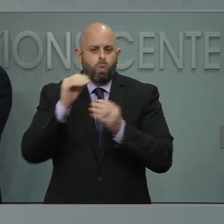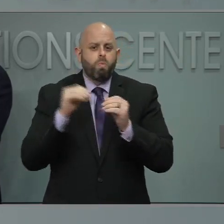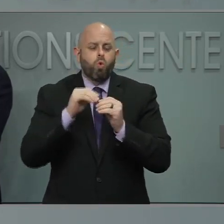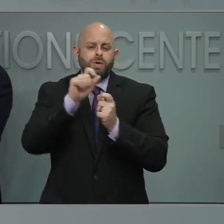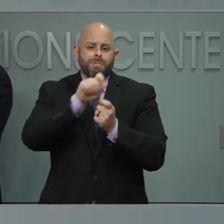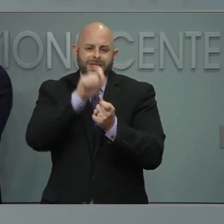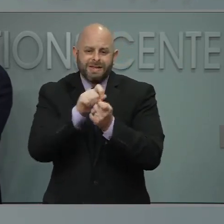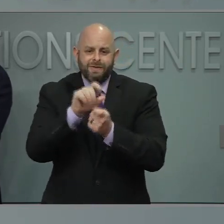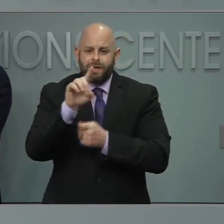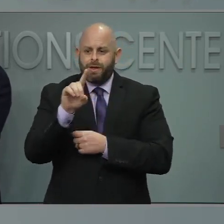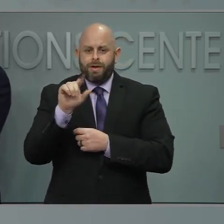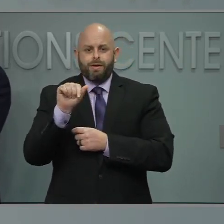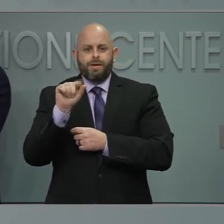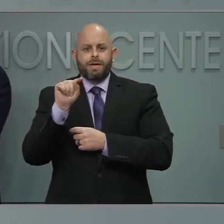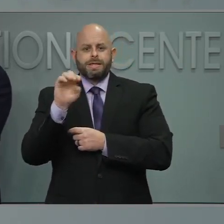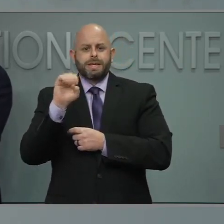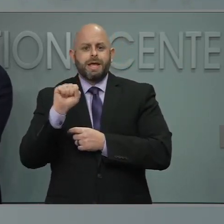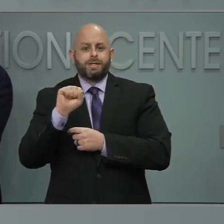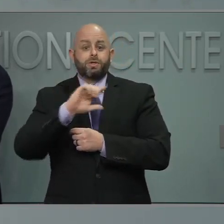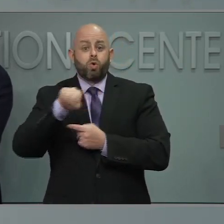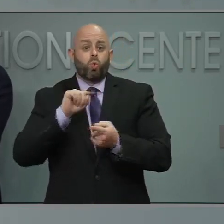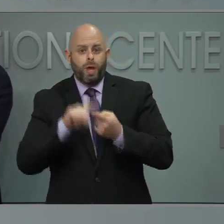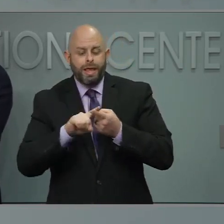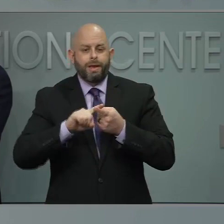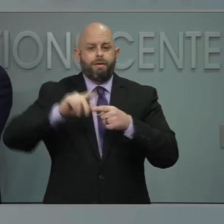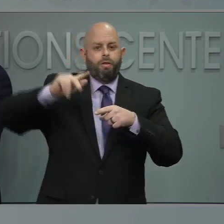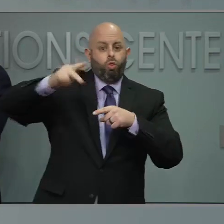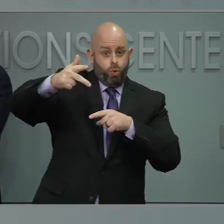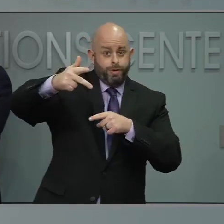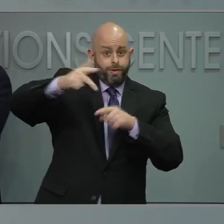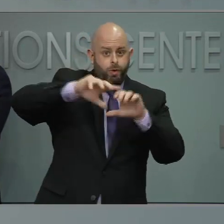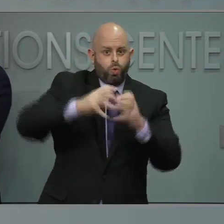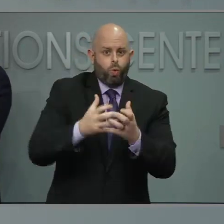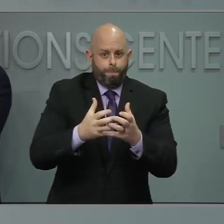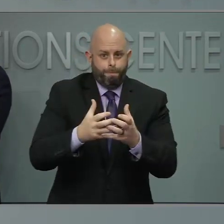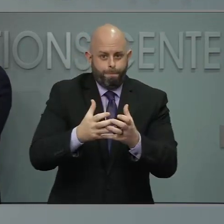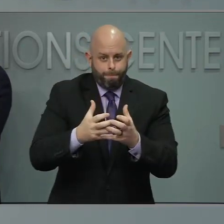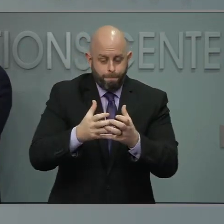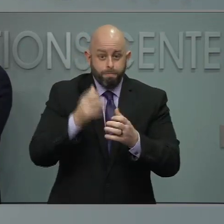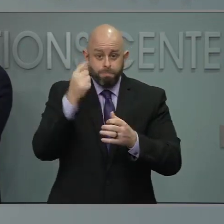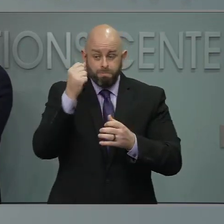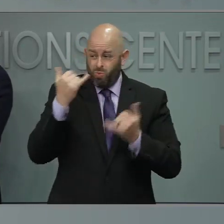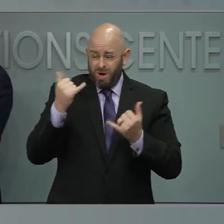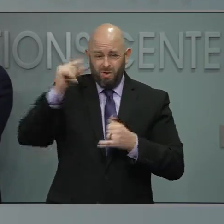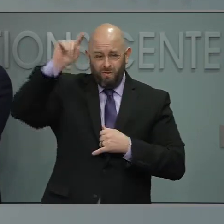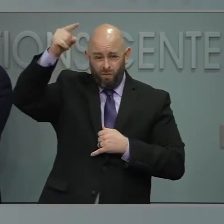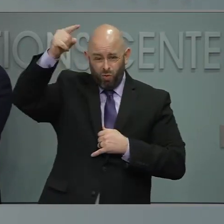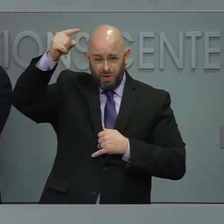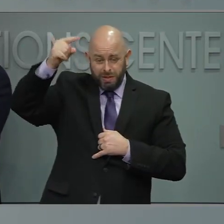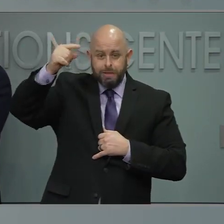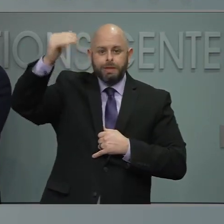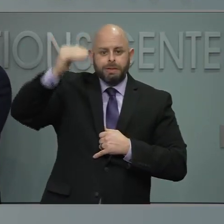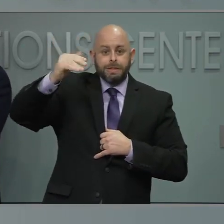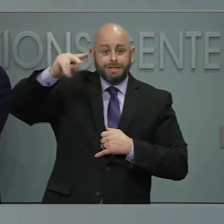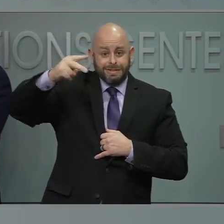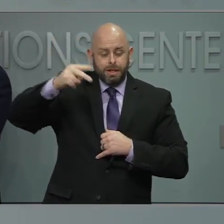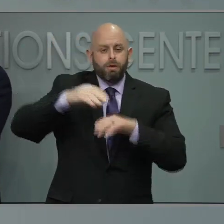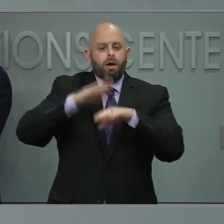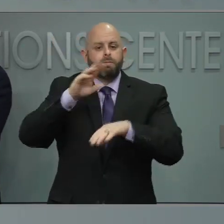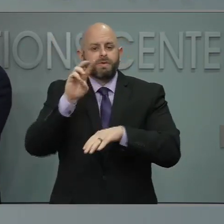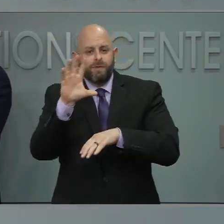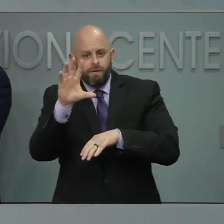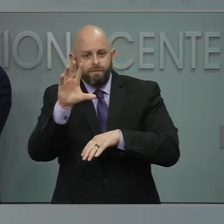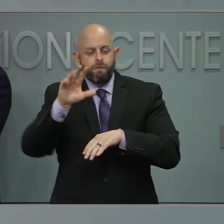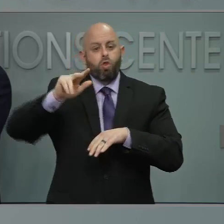on when essential workers will be able to start getting vaccines. We know that people have been